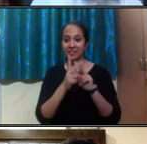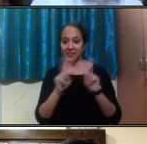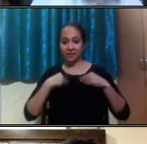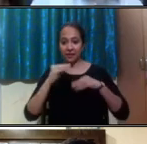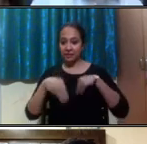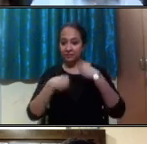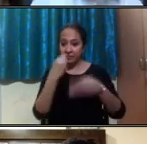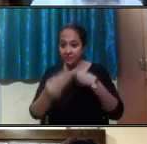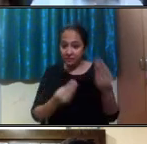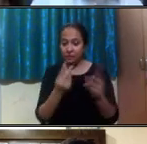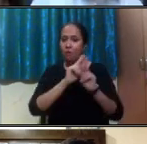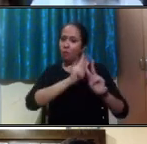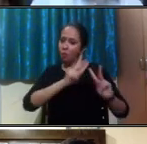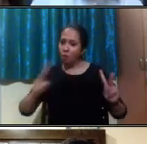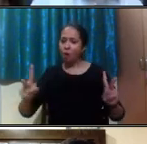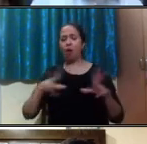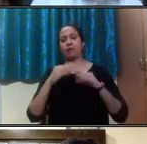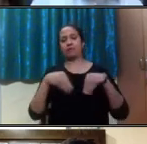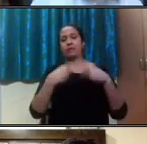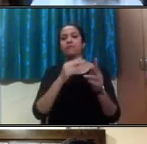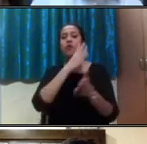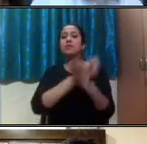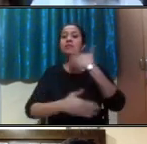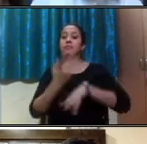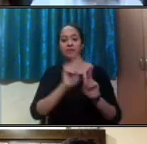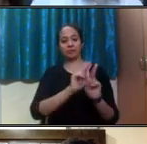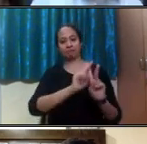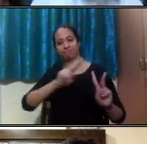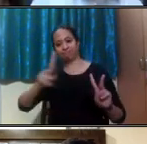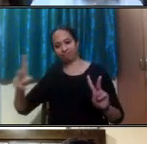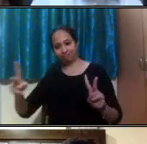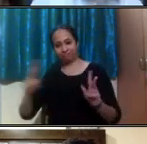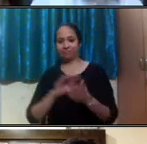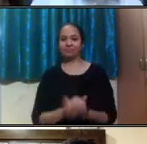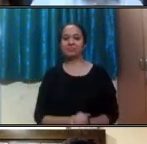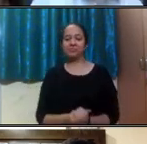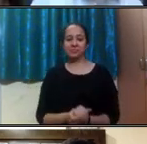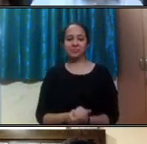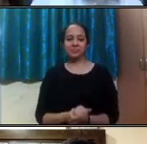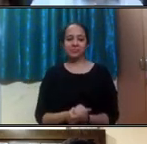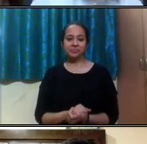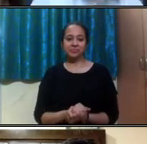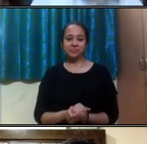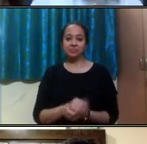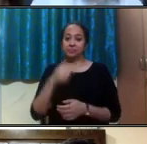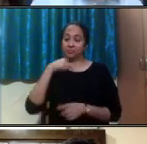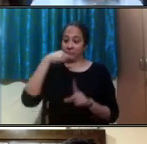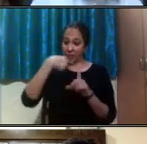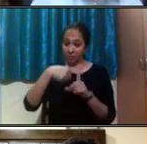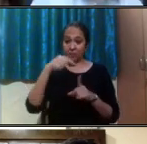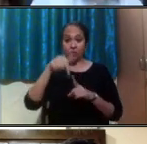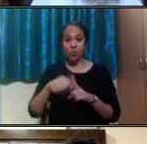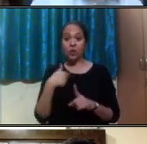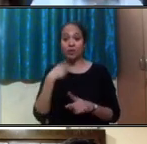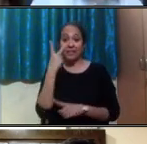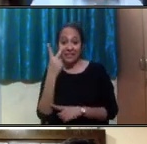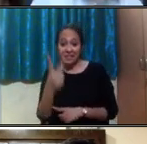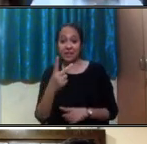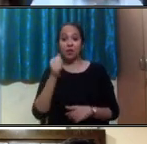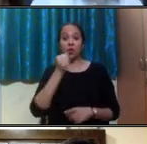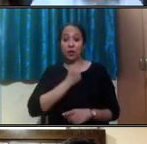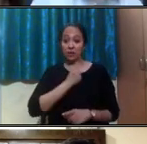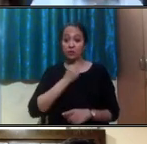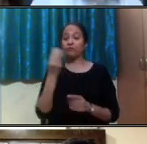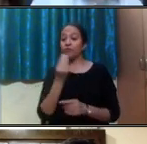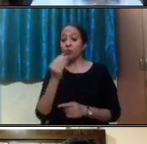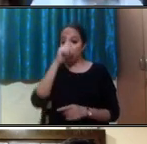psychological and learning disabilities, both in terms of infrastructure and support services. And we will also be hearing from our current Indian student